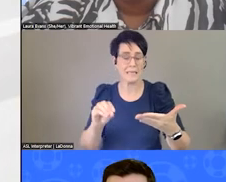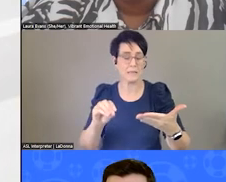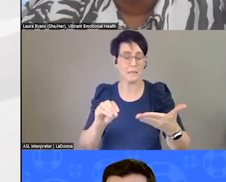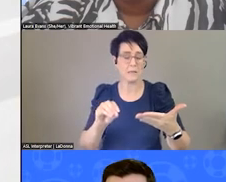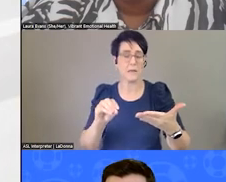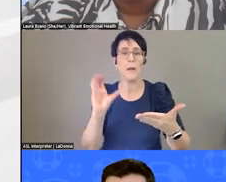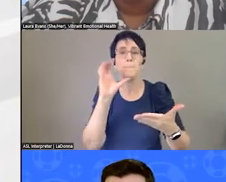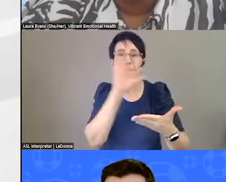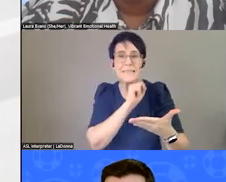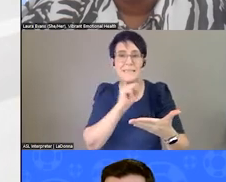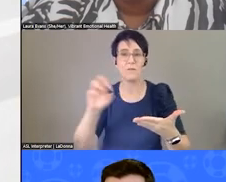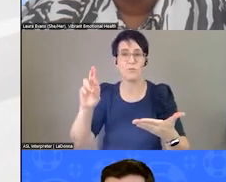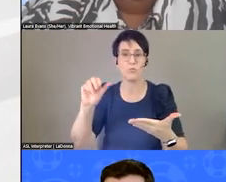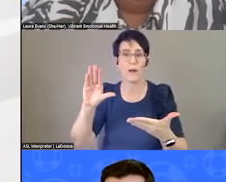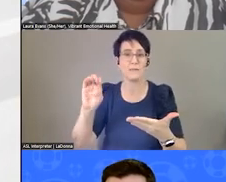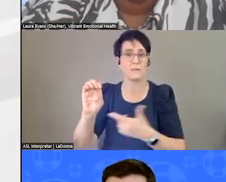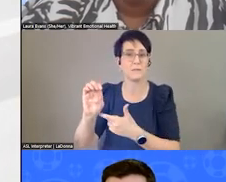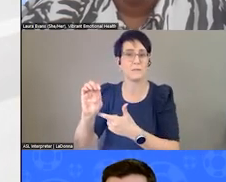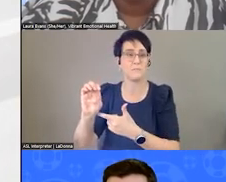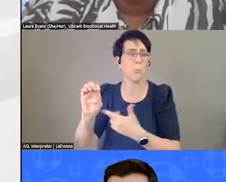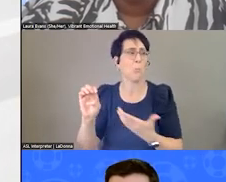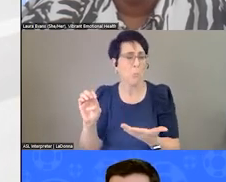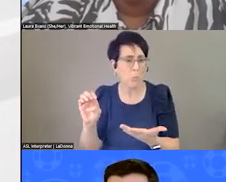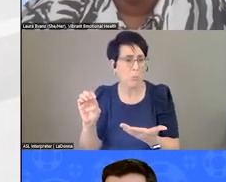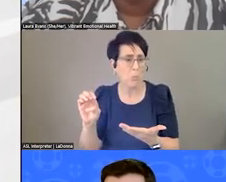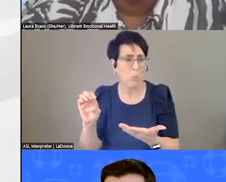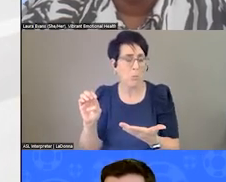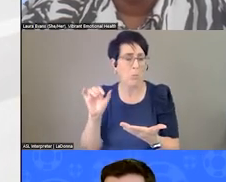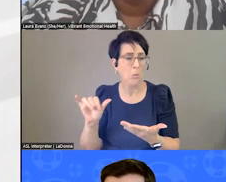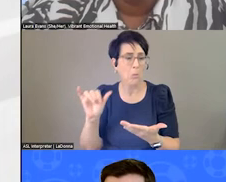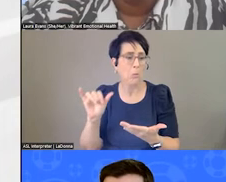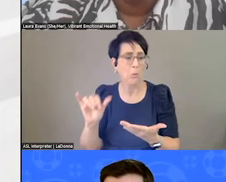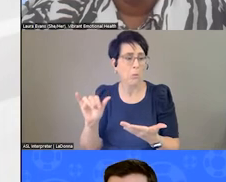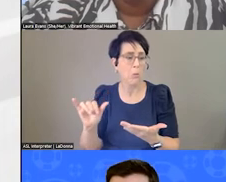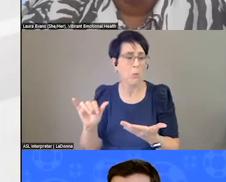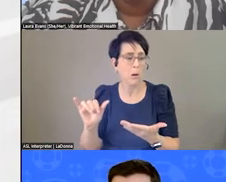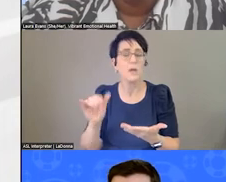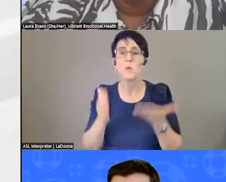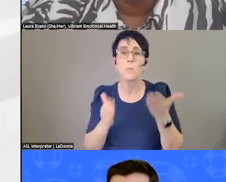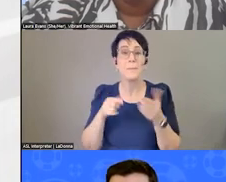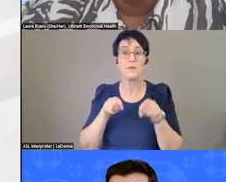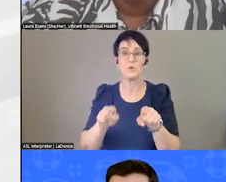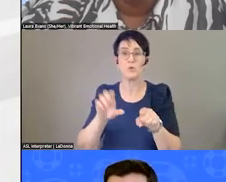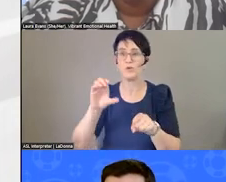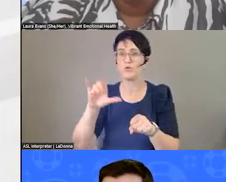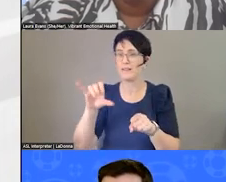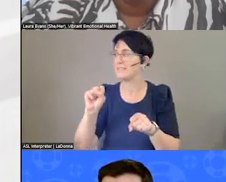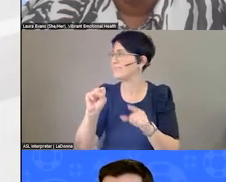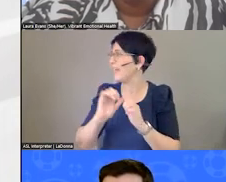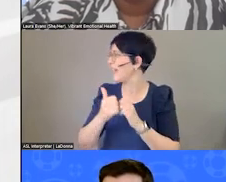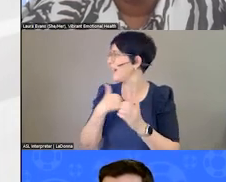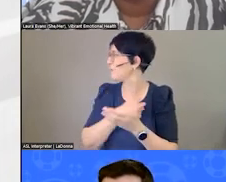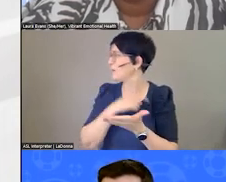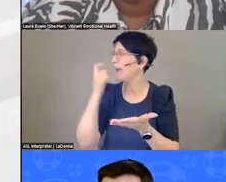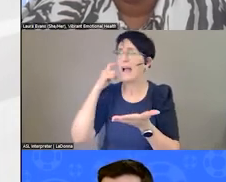missing race and ethnicity data. And, you know, perhaps coming in, in the middle of your crisis and then going in, how do you identify your race or